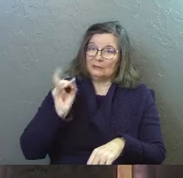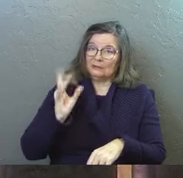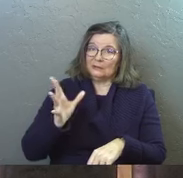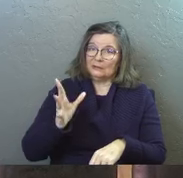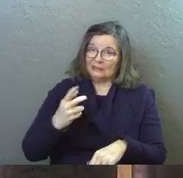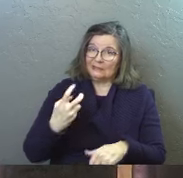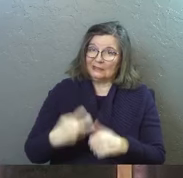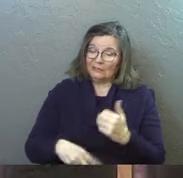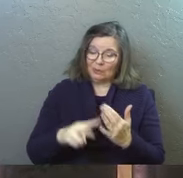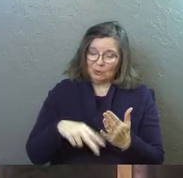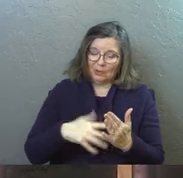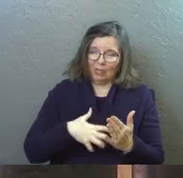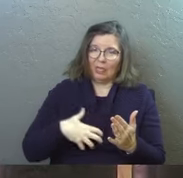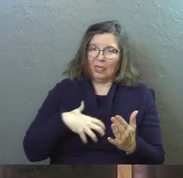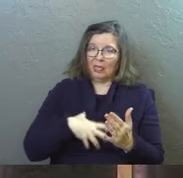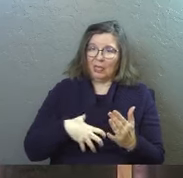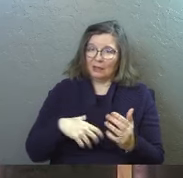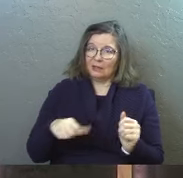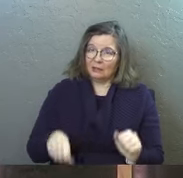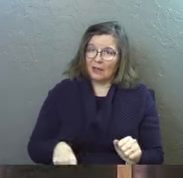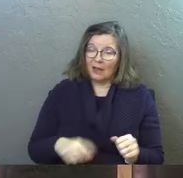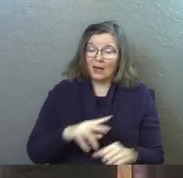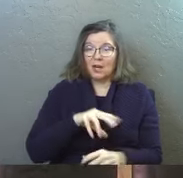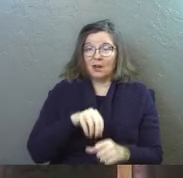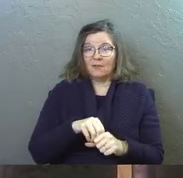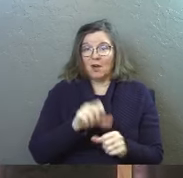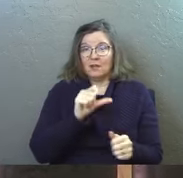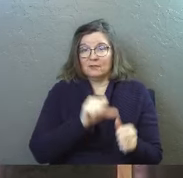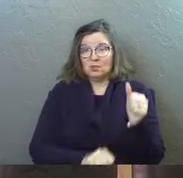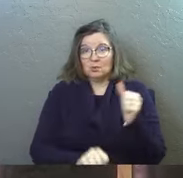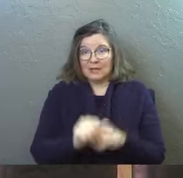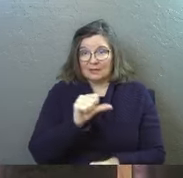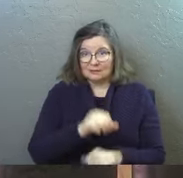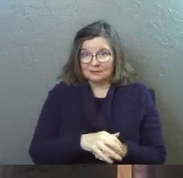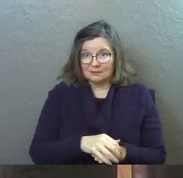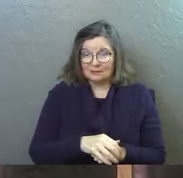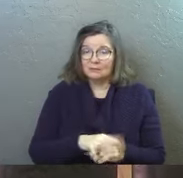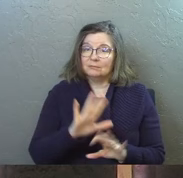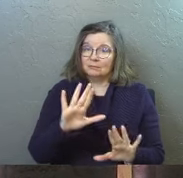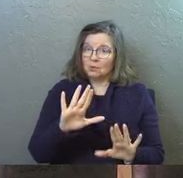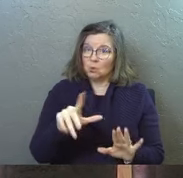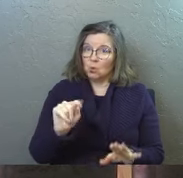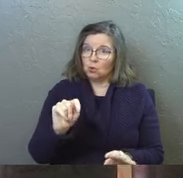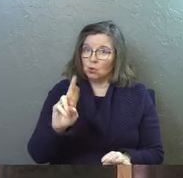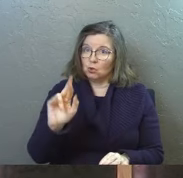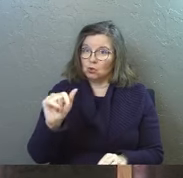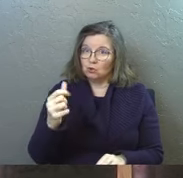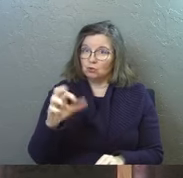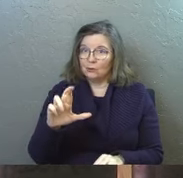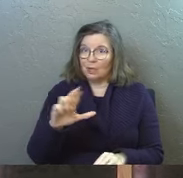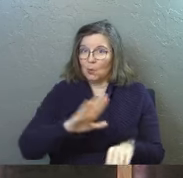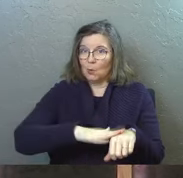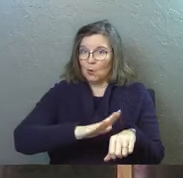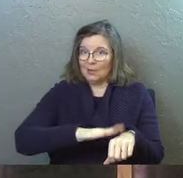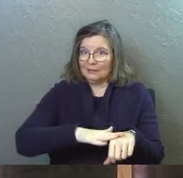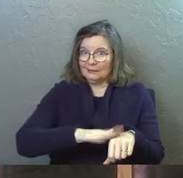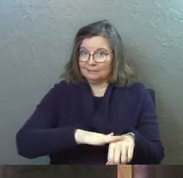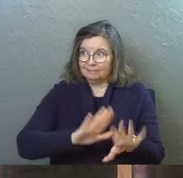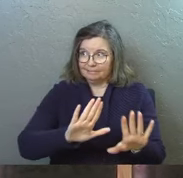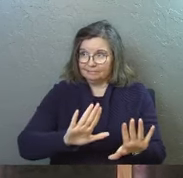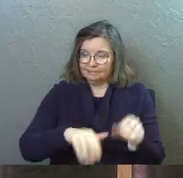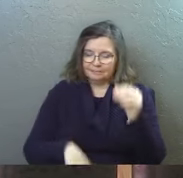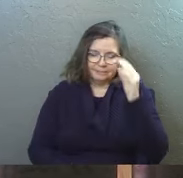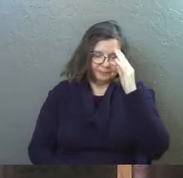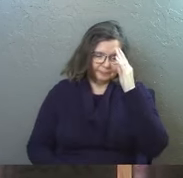It's difficult. It's gruesome. And it involves suicide. Here is your trigger warning. Let's